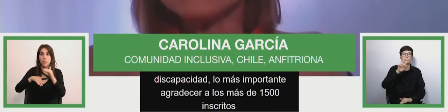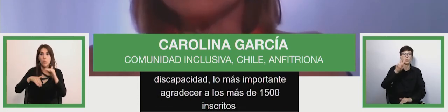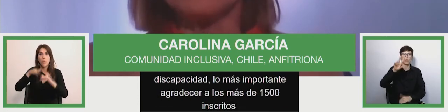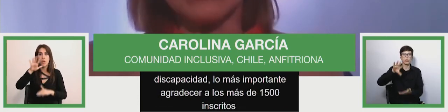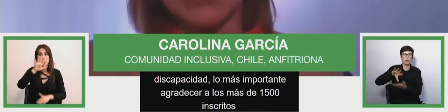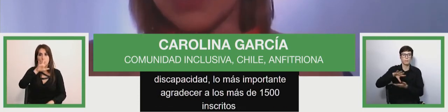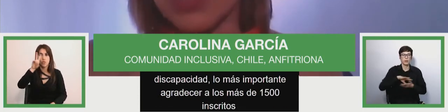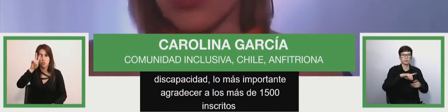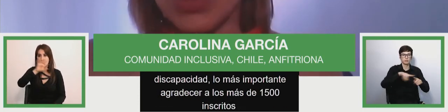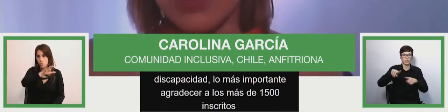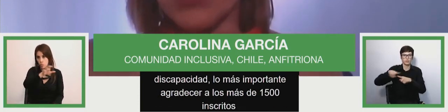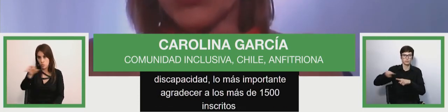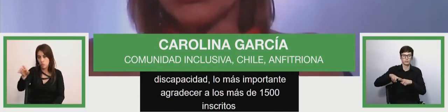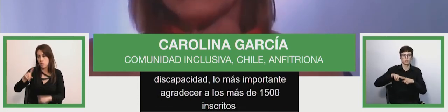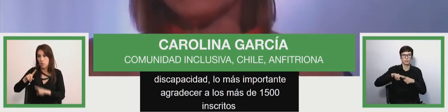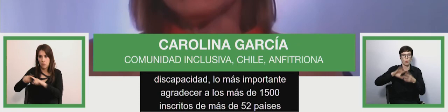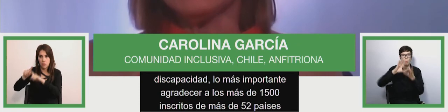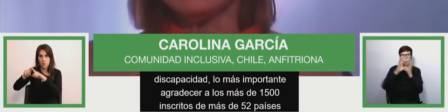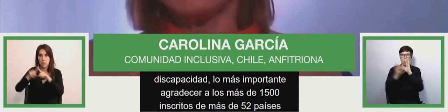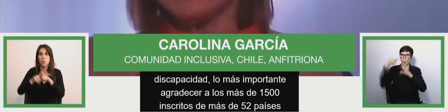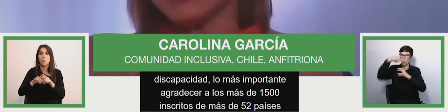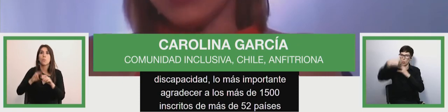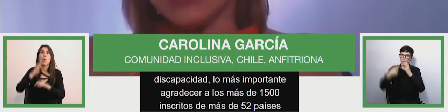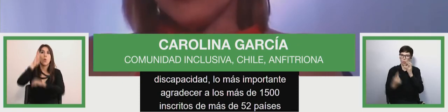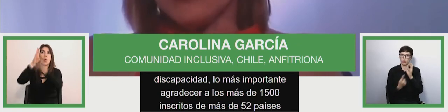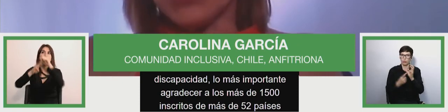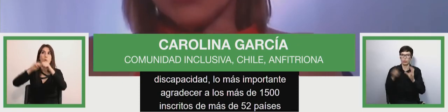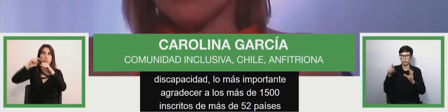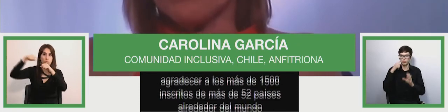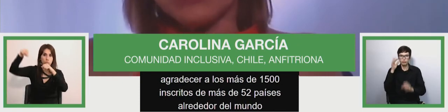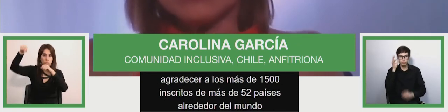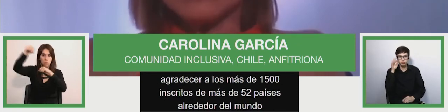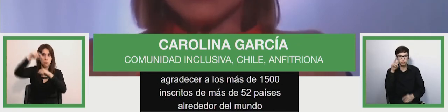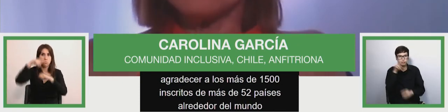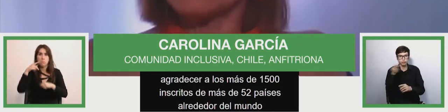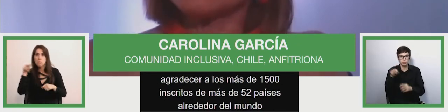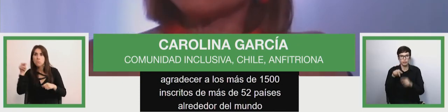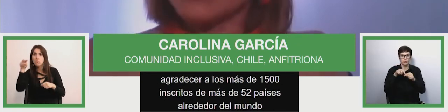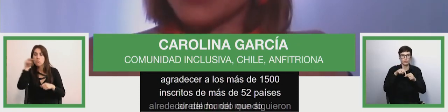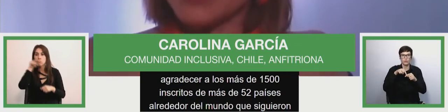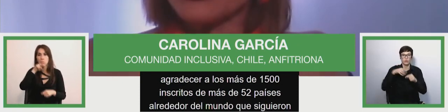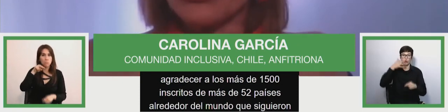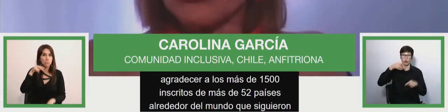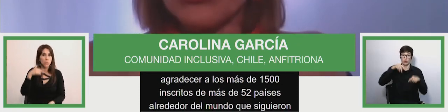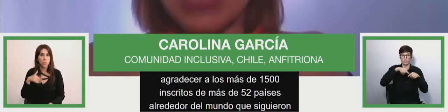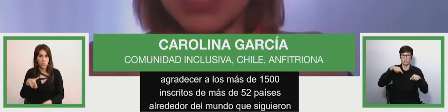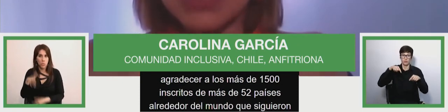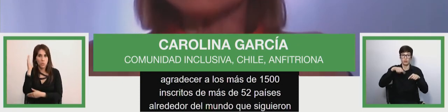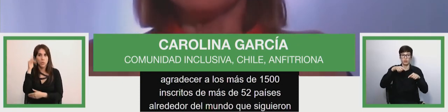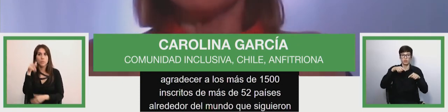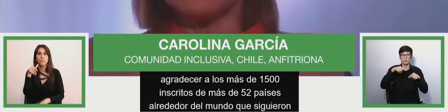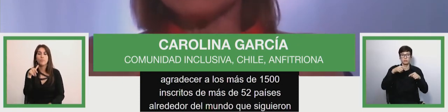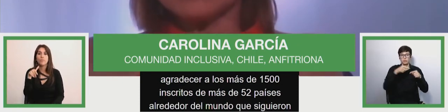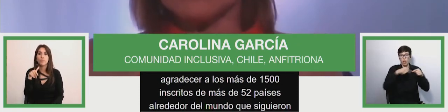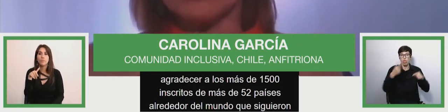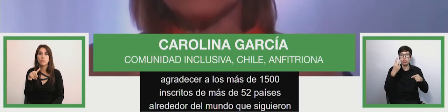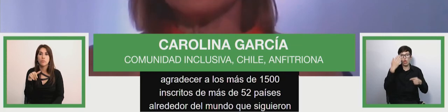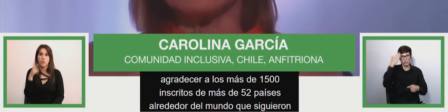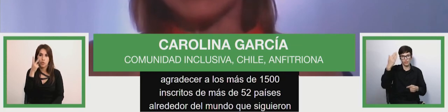registered for more than 52 countries throughout the world who followed our conference during these two days